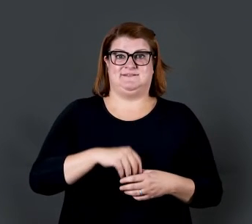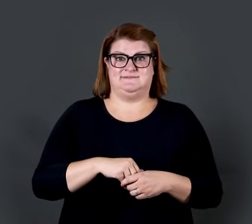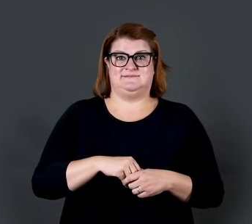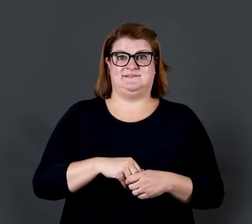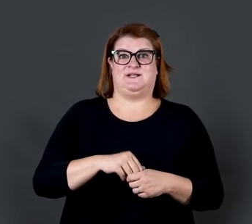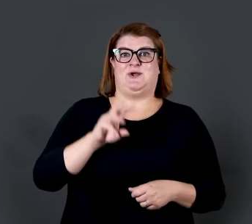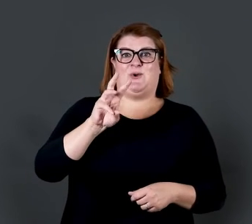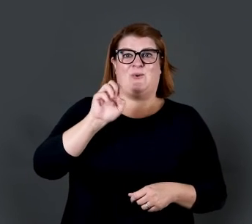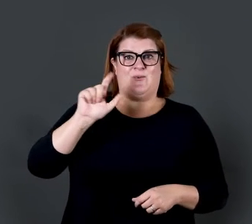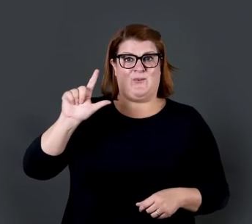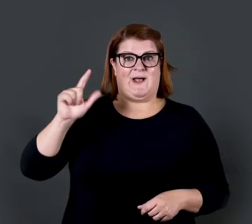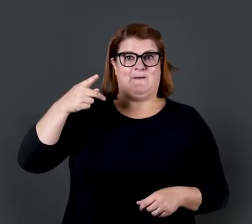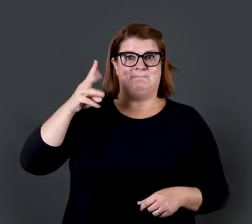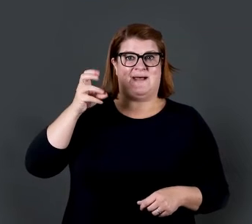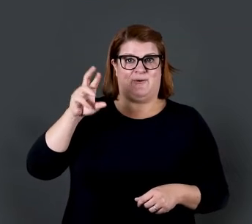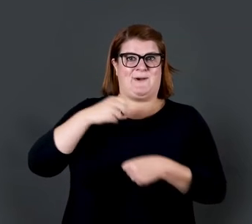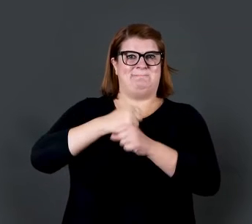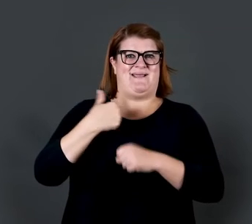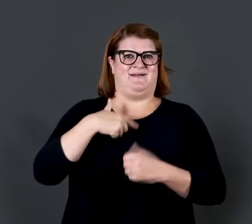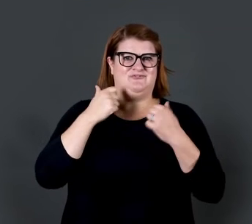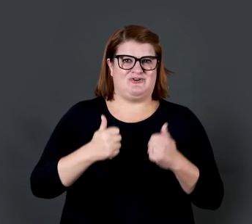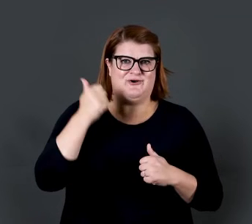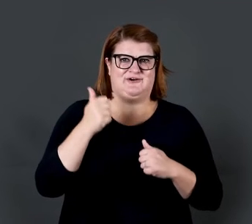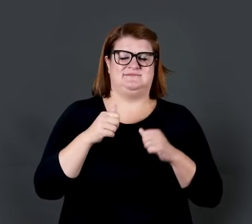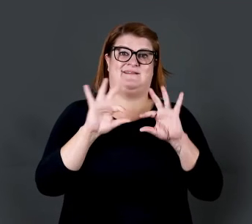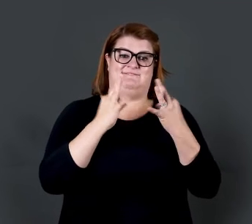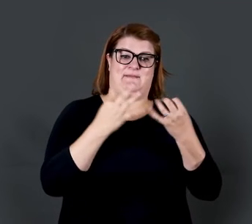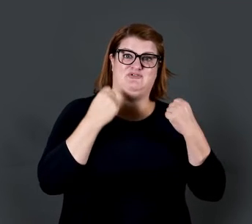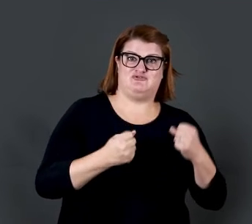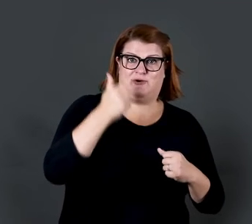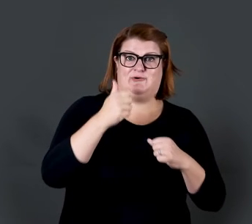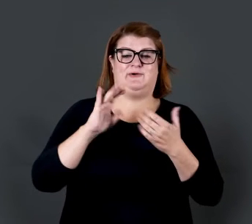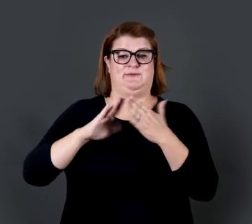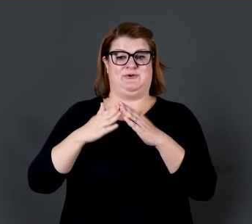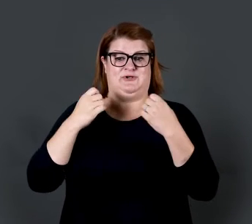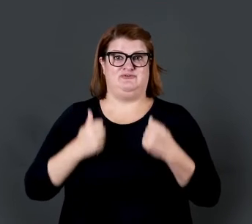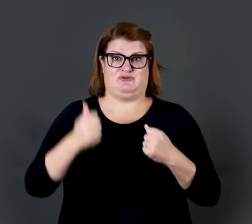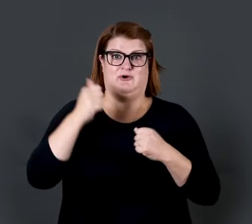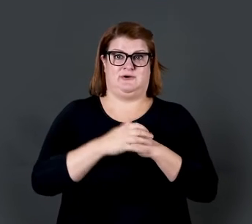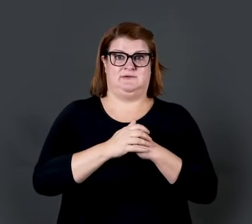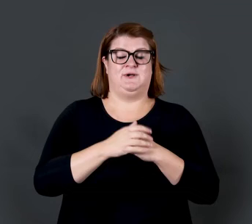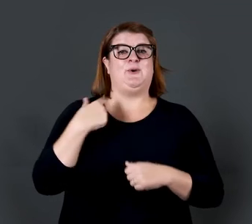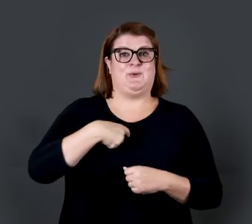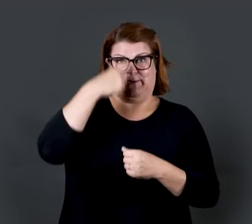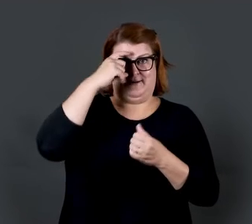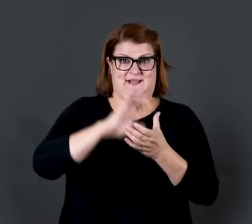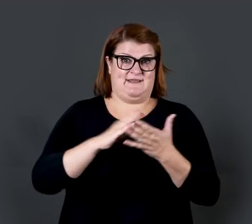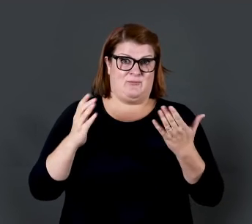Our WellPower makes us stronger. Our family stronger. Our community stronger. We